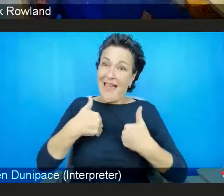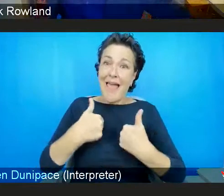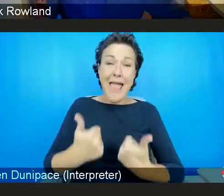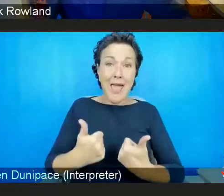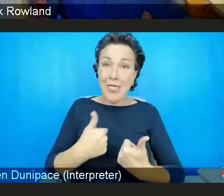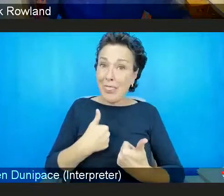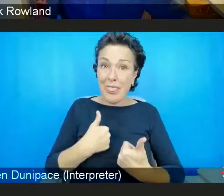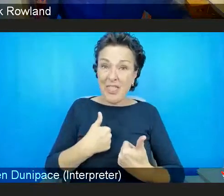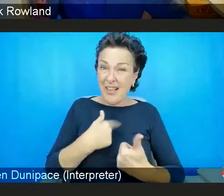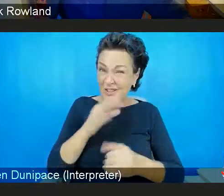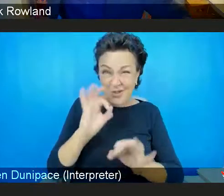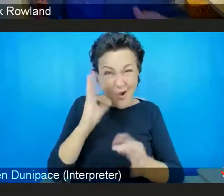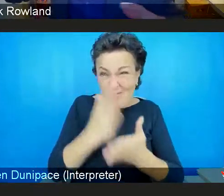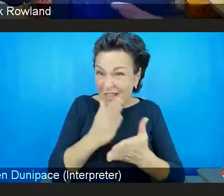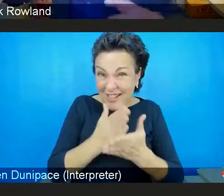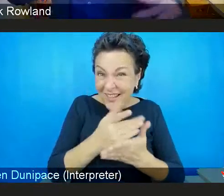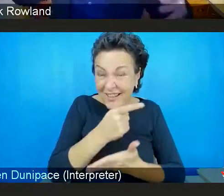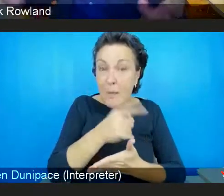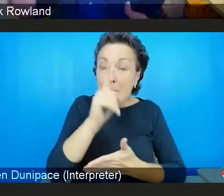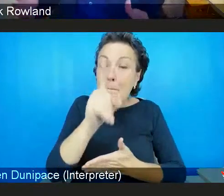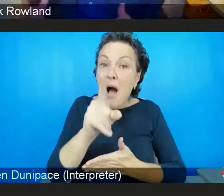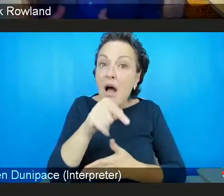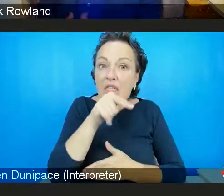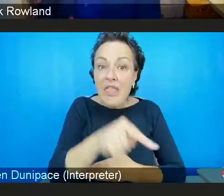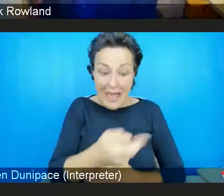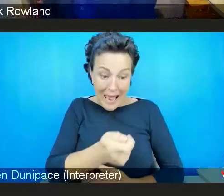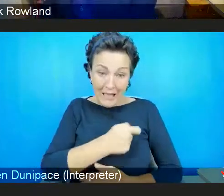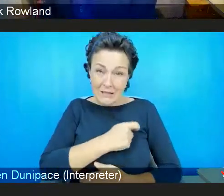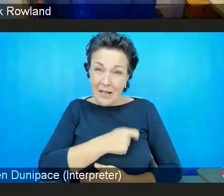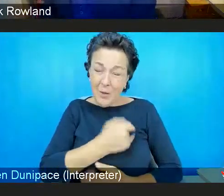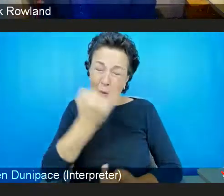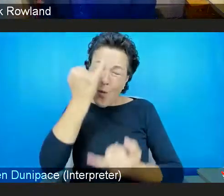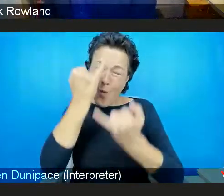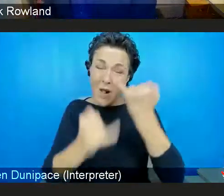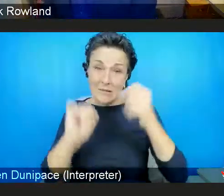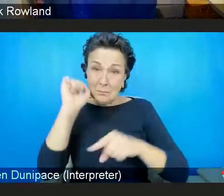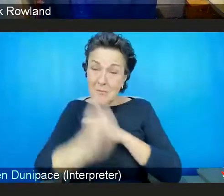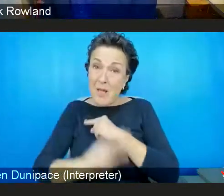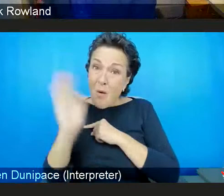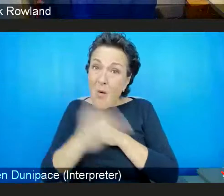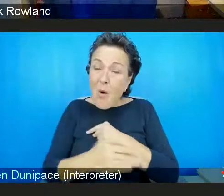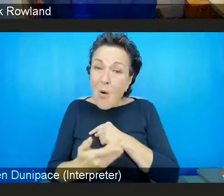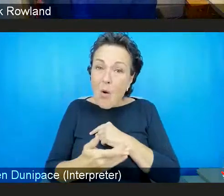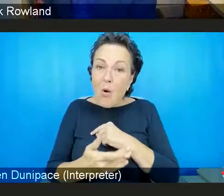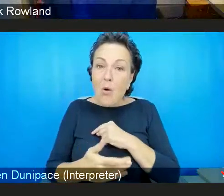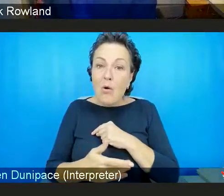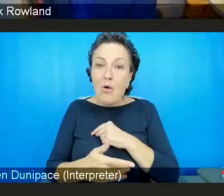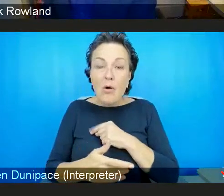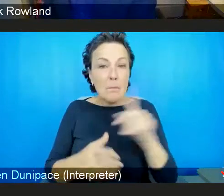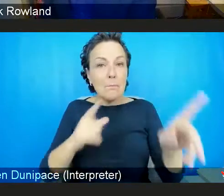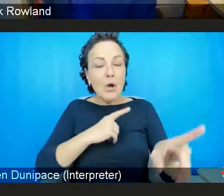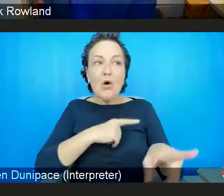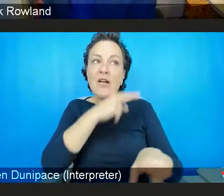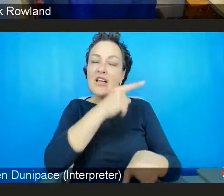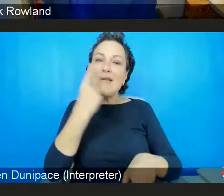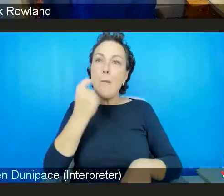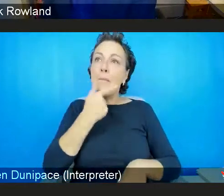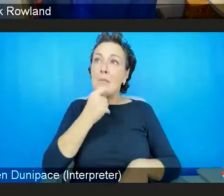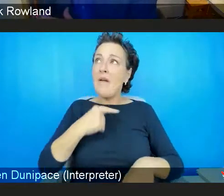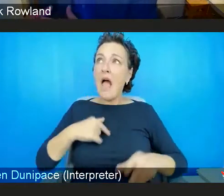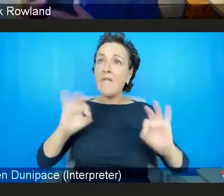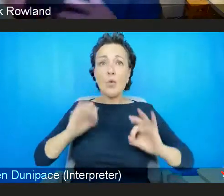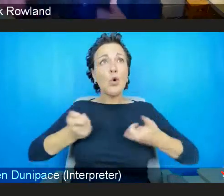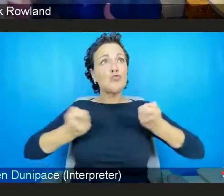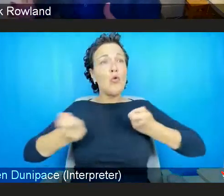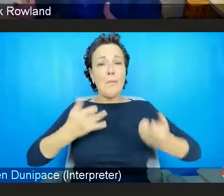rates of anxiety because they hadn't they they they had the least control. And they